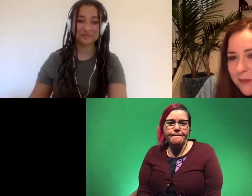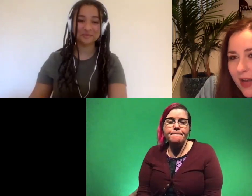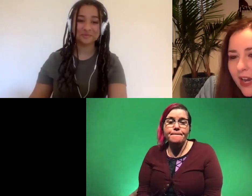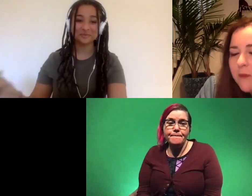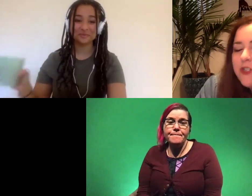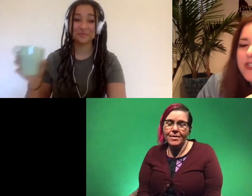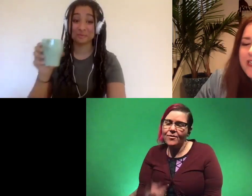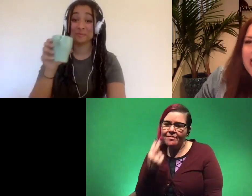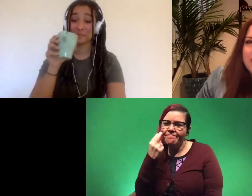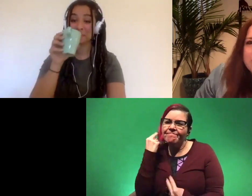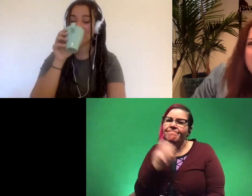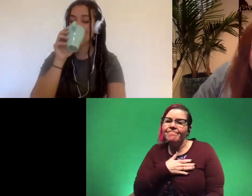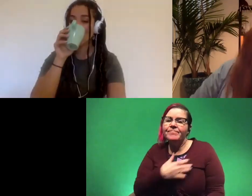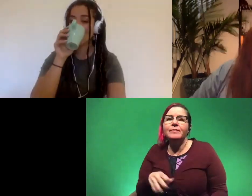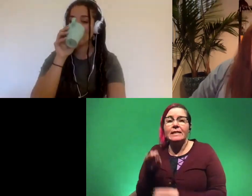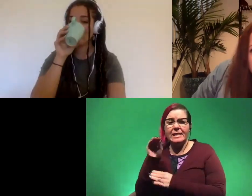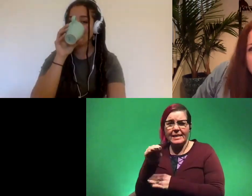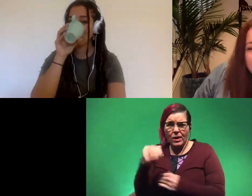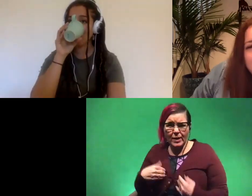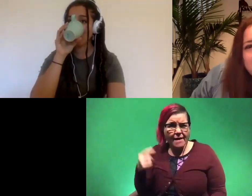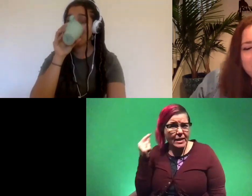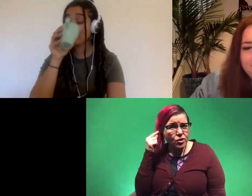really brings me back um did dinosaurs have ears